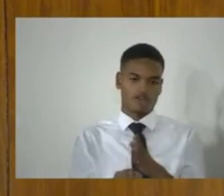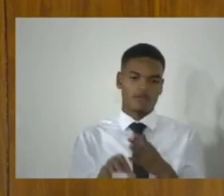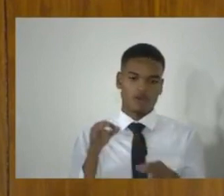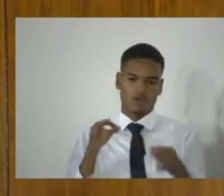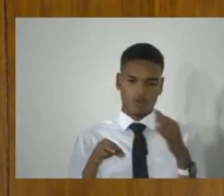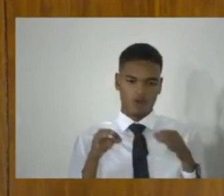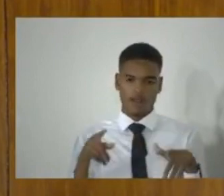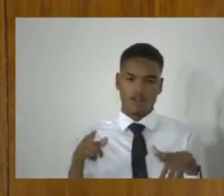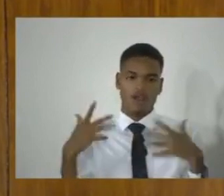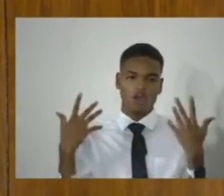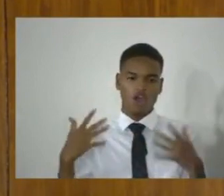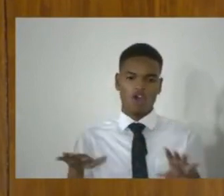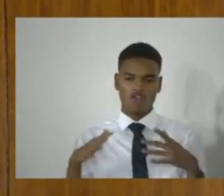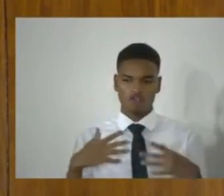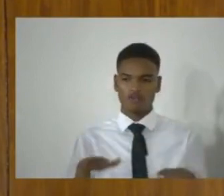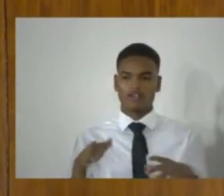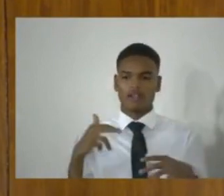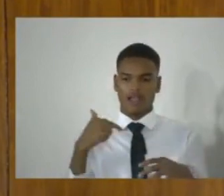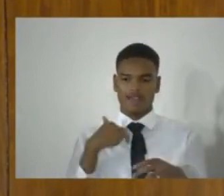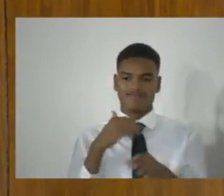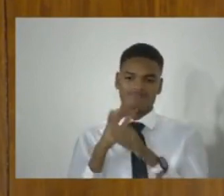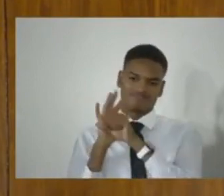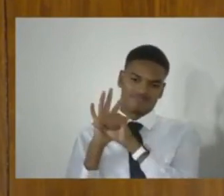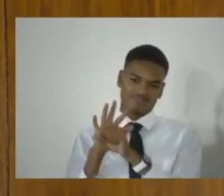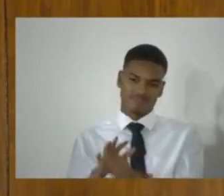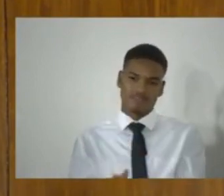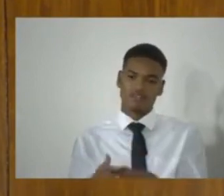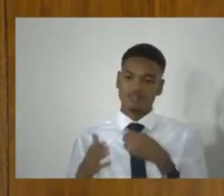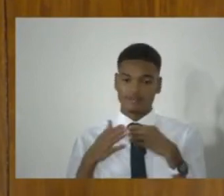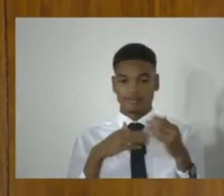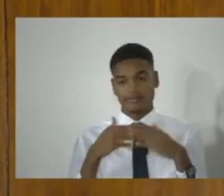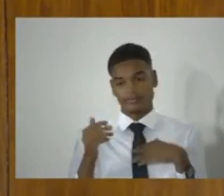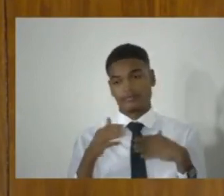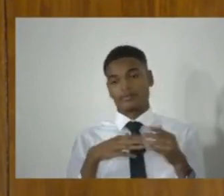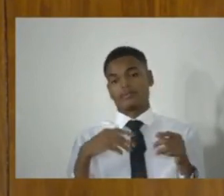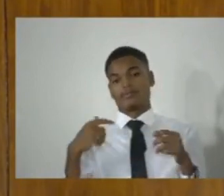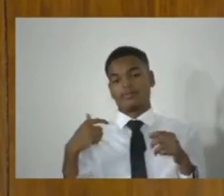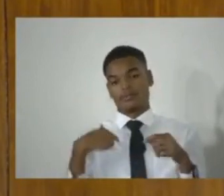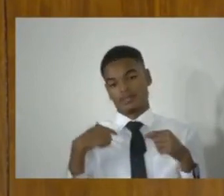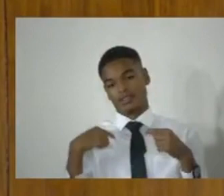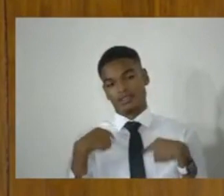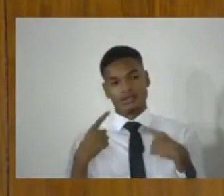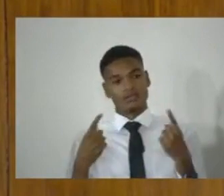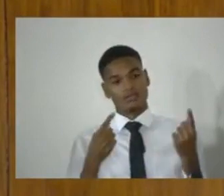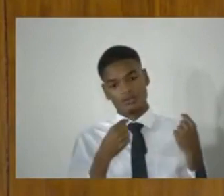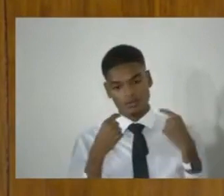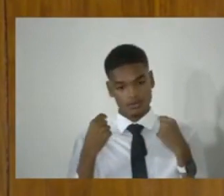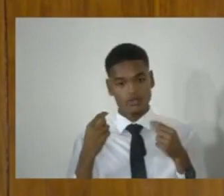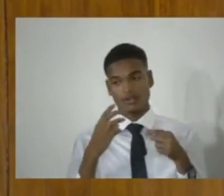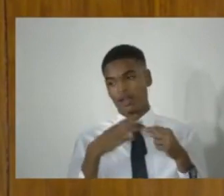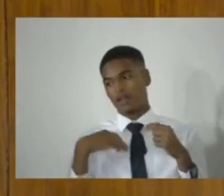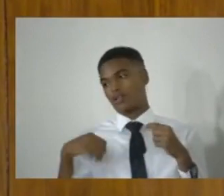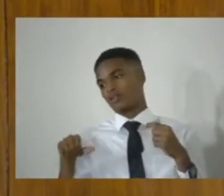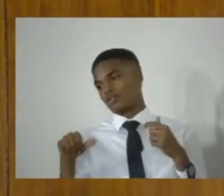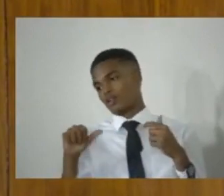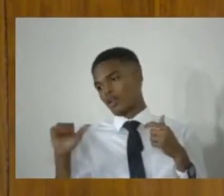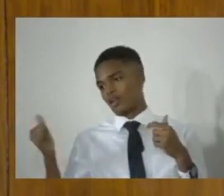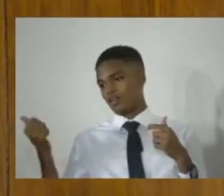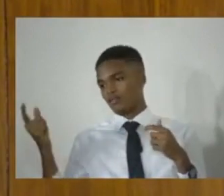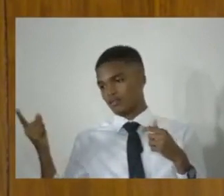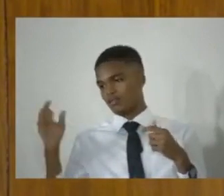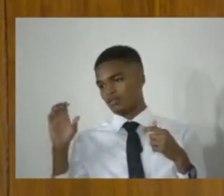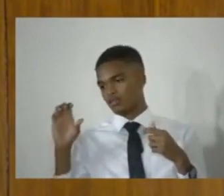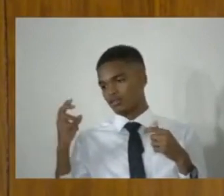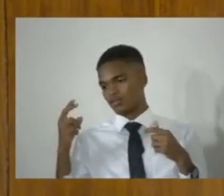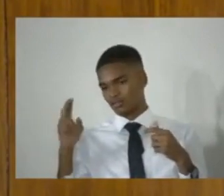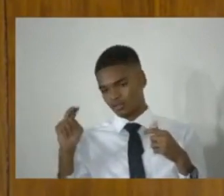already under tremendous pressure, despite the best efforts of myself and my successor, Minister Chuck, and